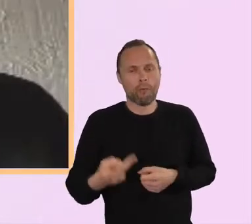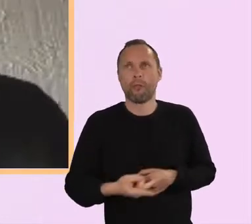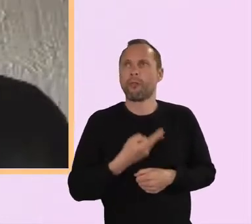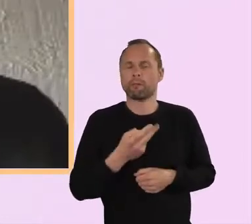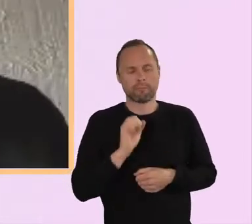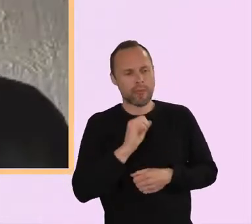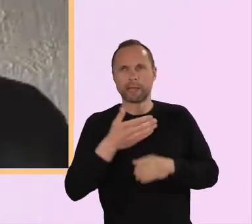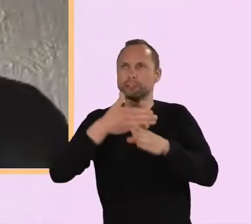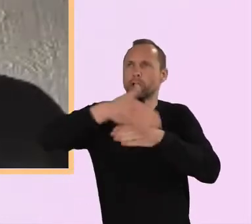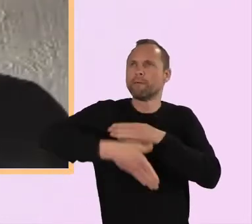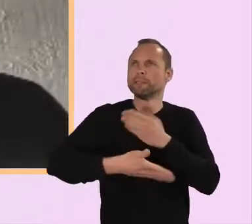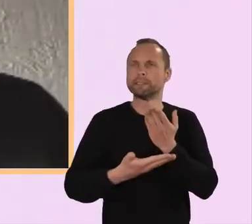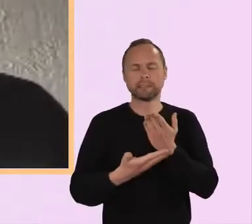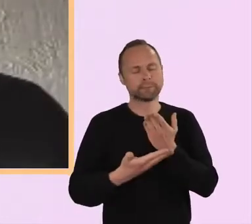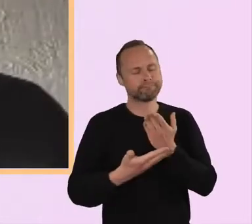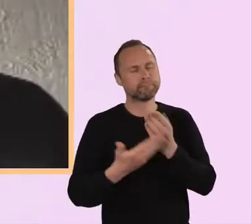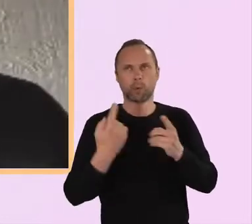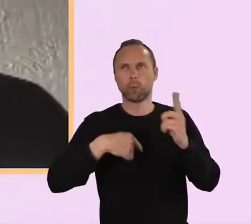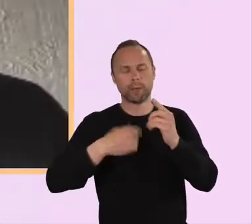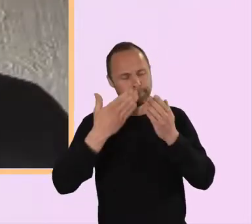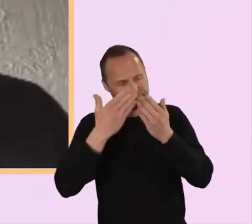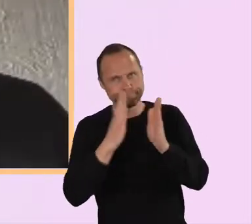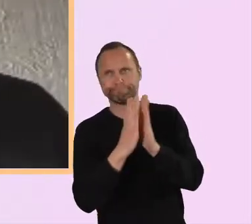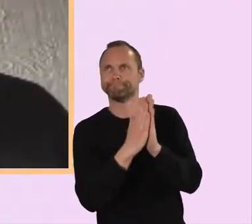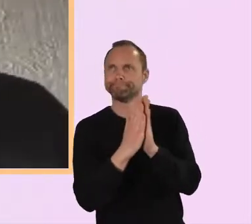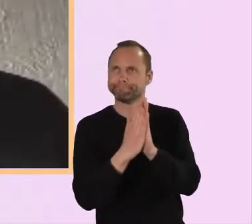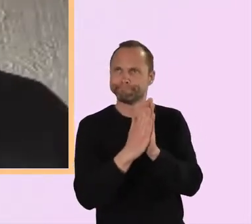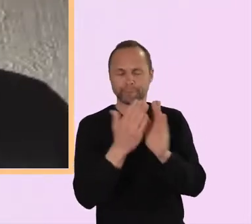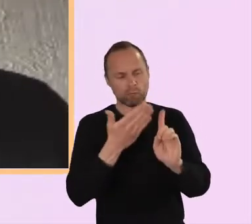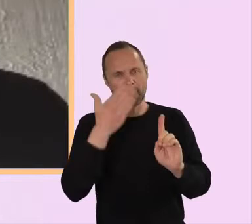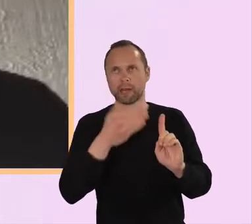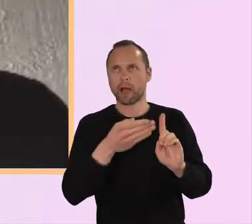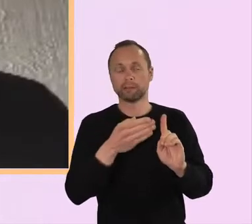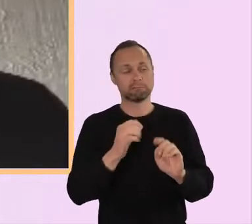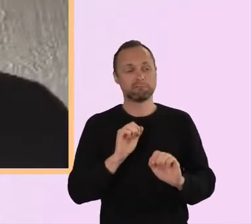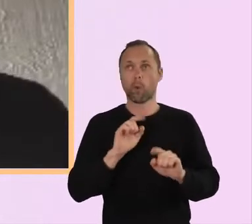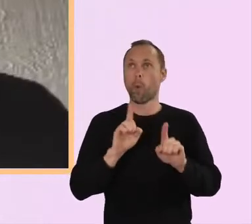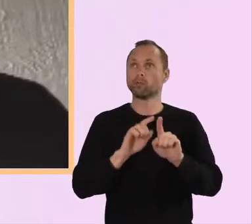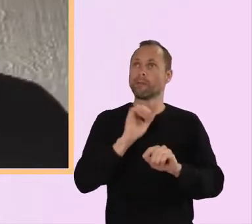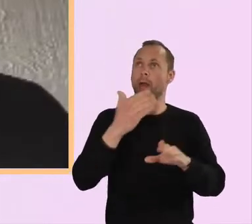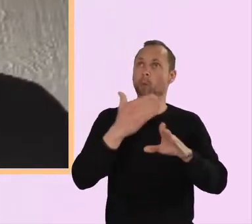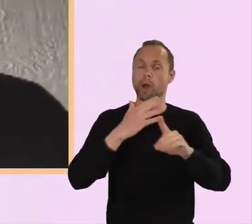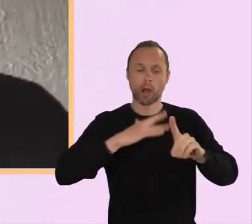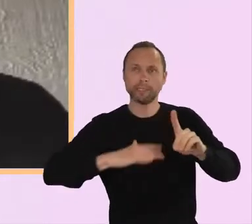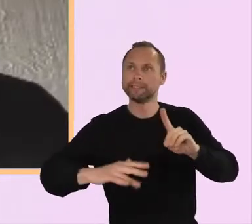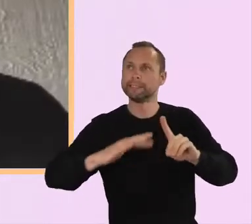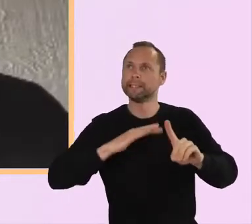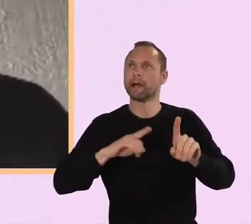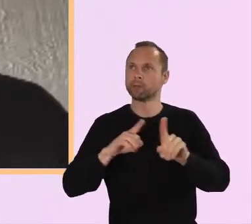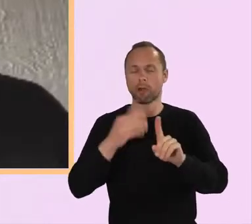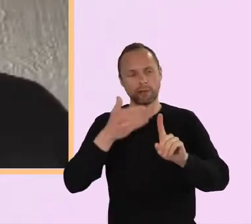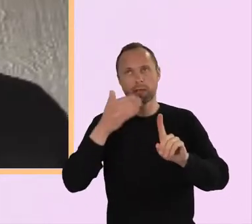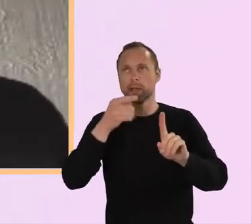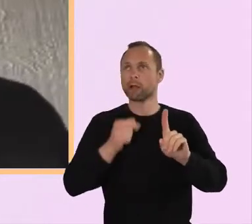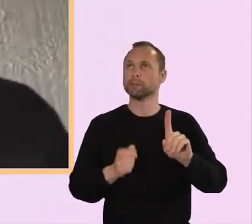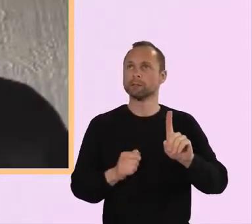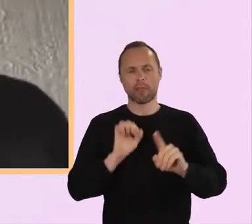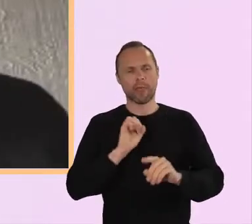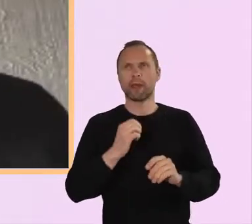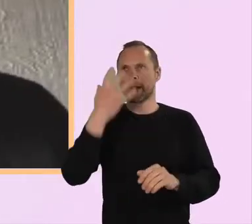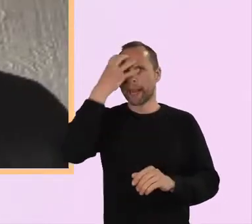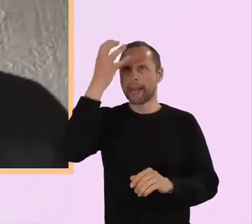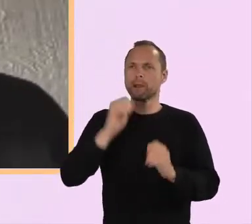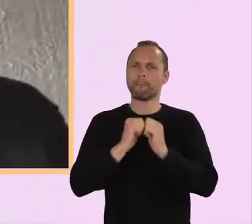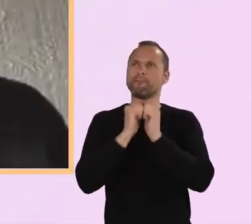were stands recognised and that which went unseen. For kingdom values lived and